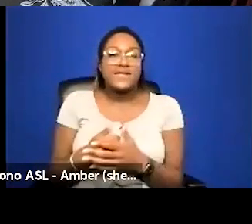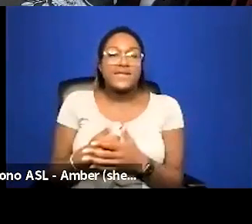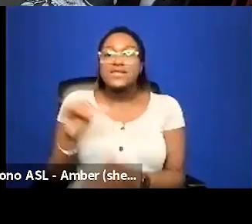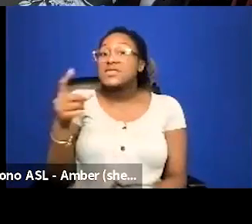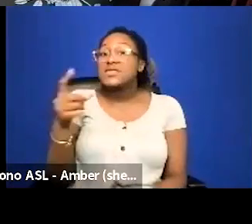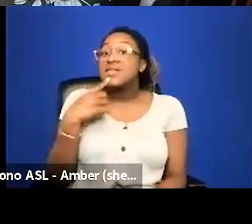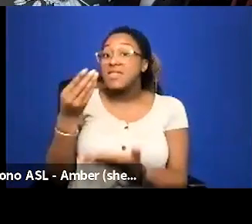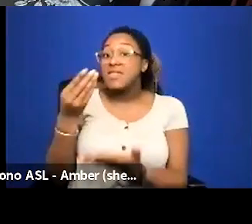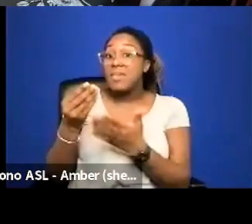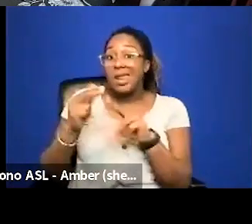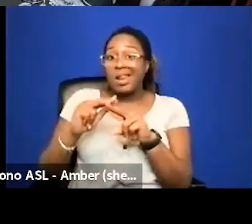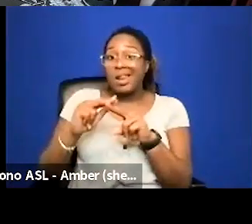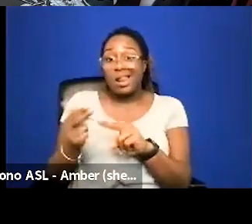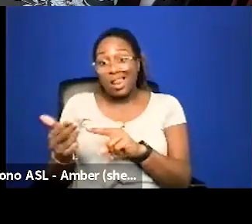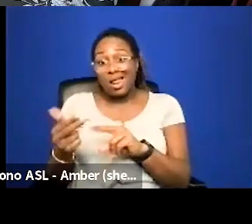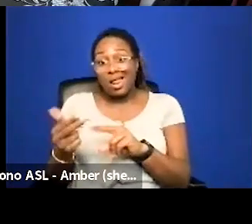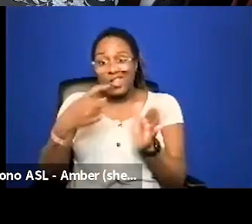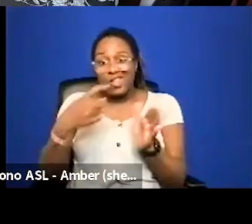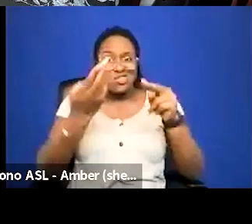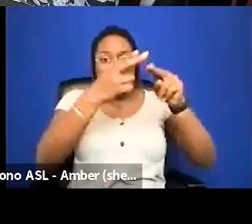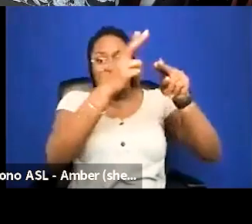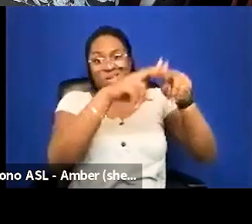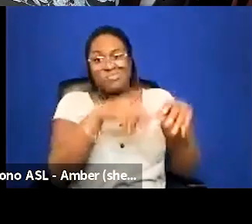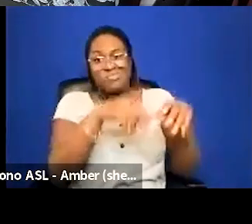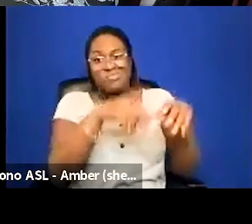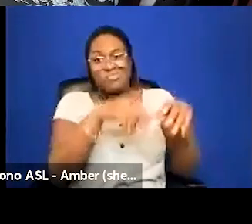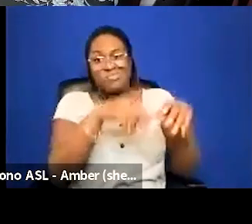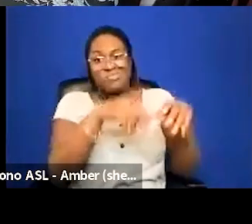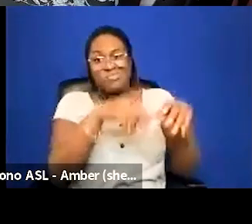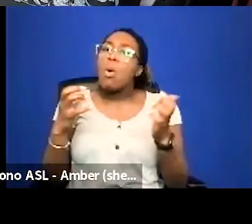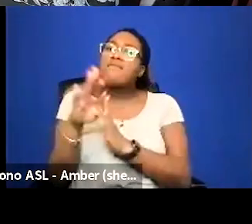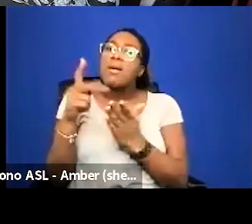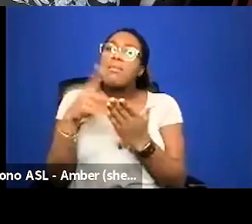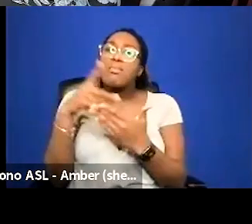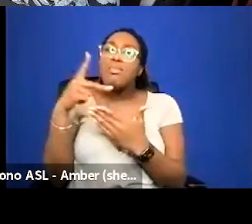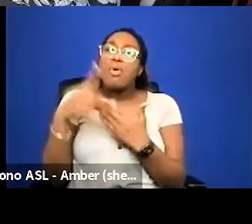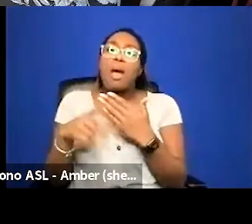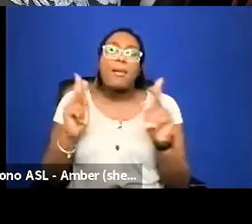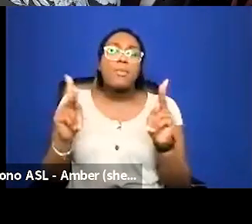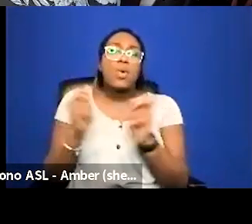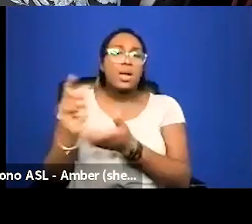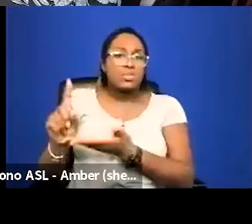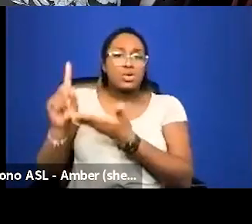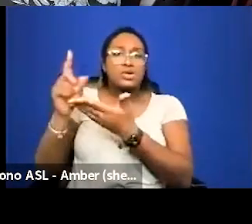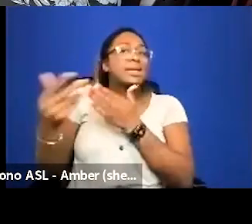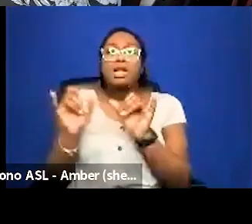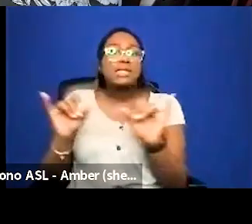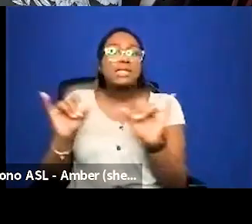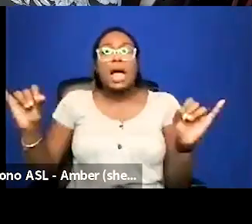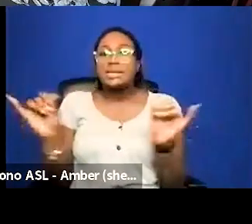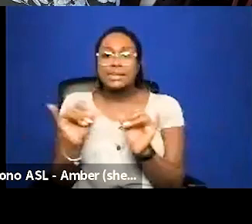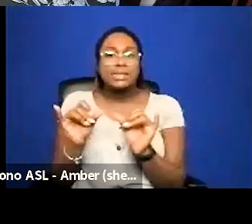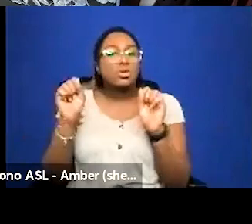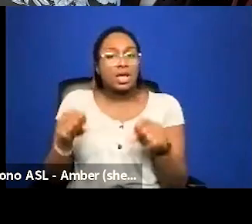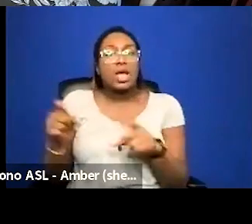goes down as the cost goes up um i wanted to develop a program where people with privilege no matter what size they are uh could call